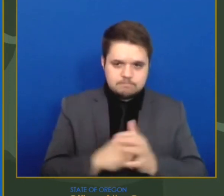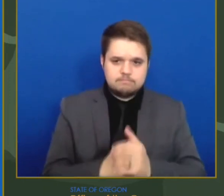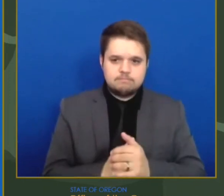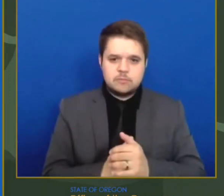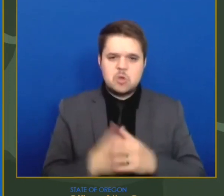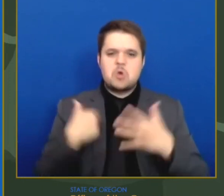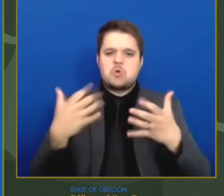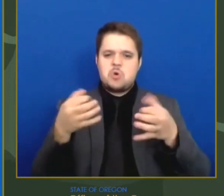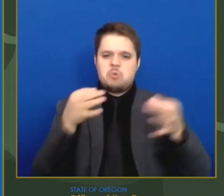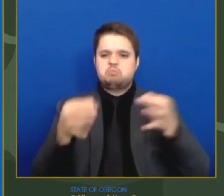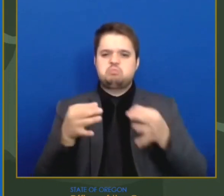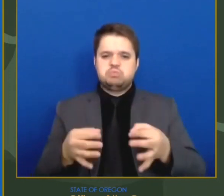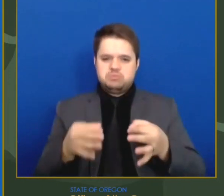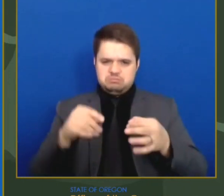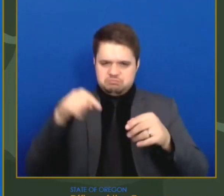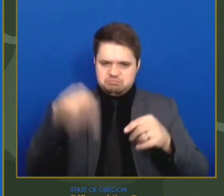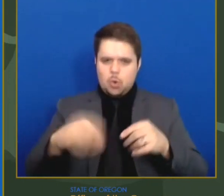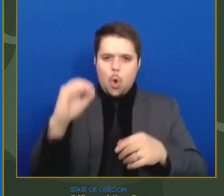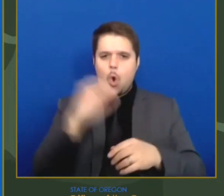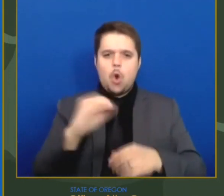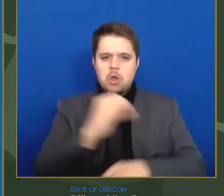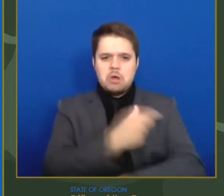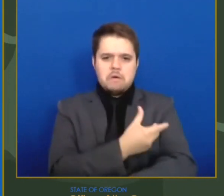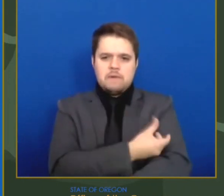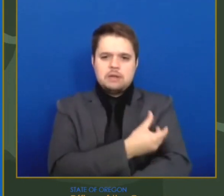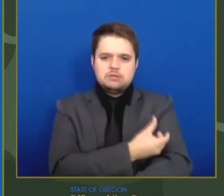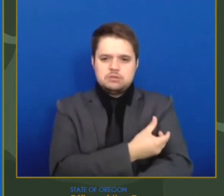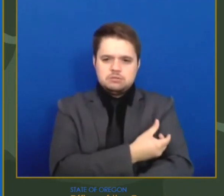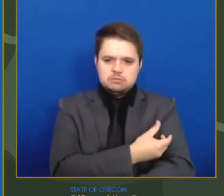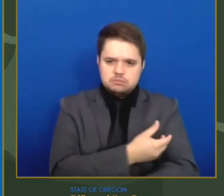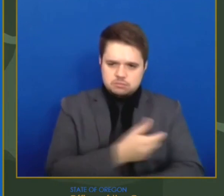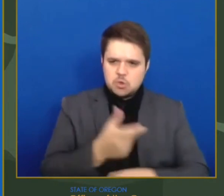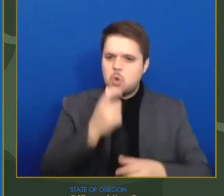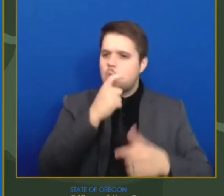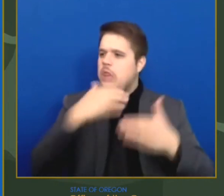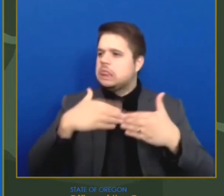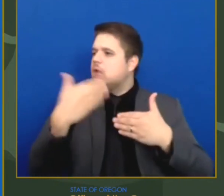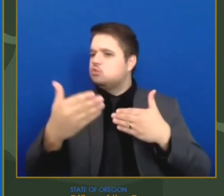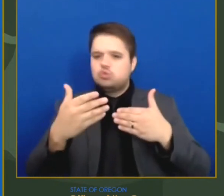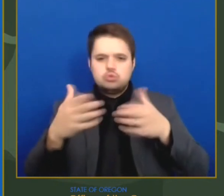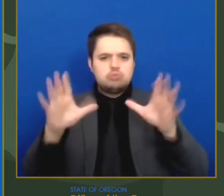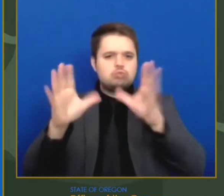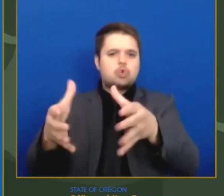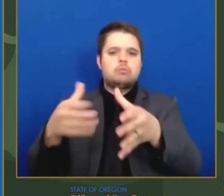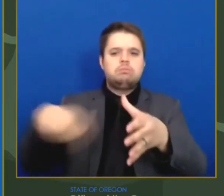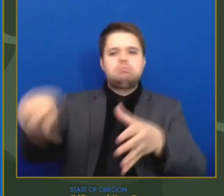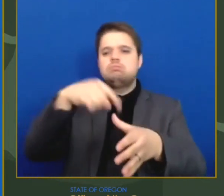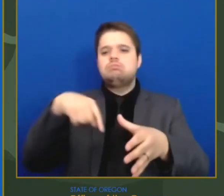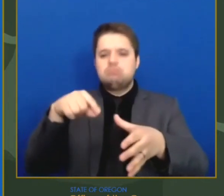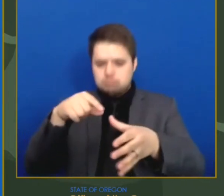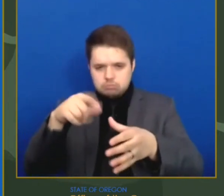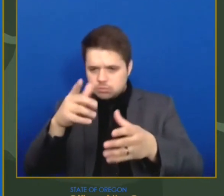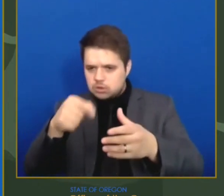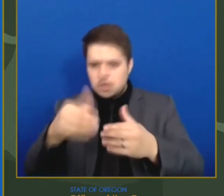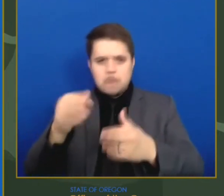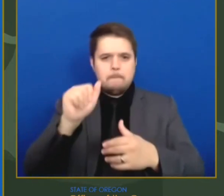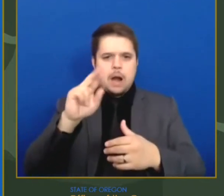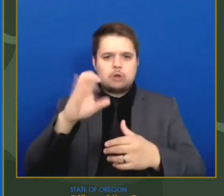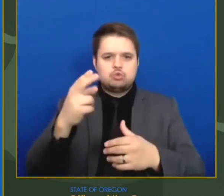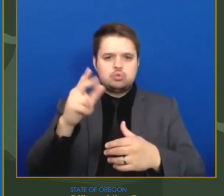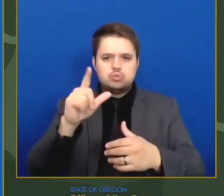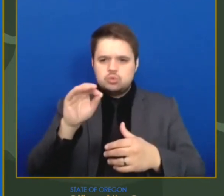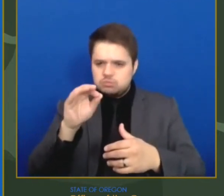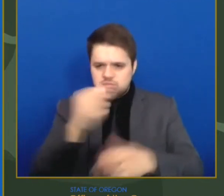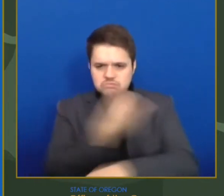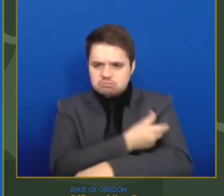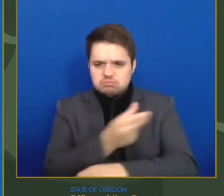group of people who will now be eligible to get vaccinated on March 29th. Dr. Seilinger will share the findings from our latest COVID-19 model and what the